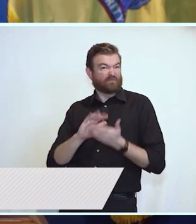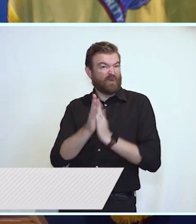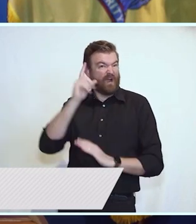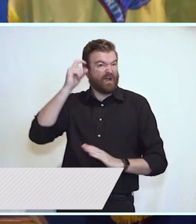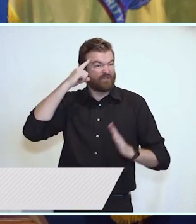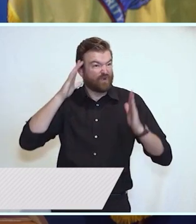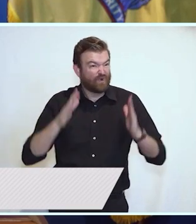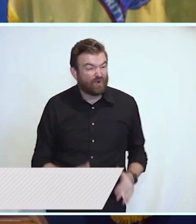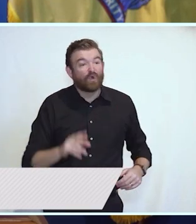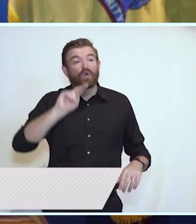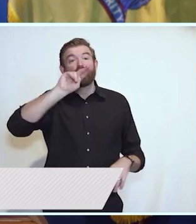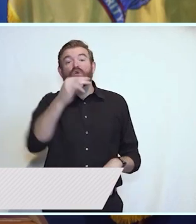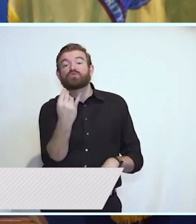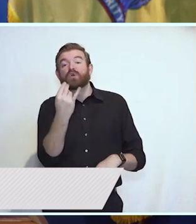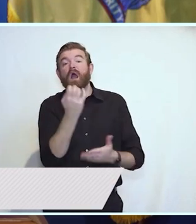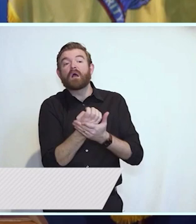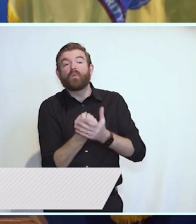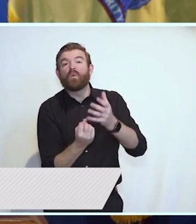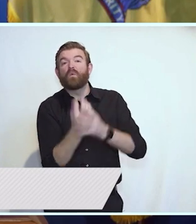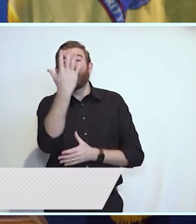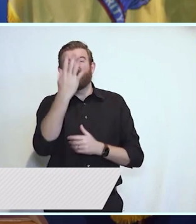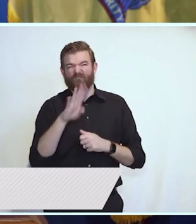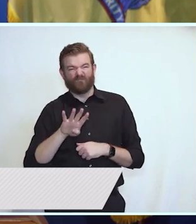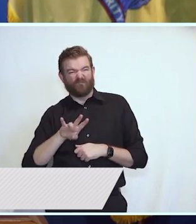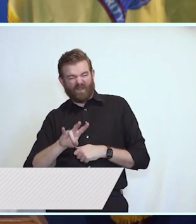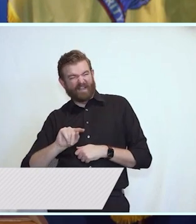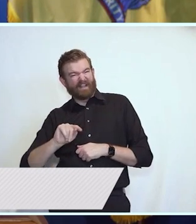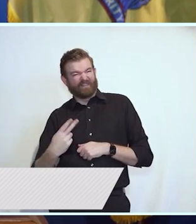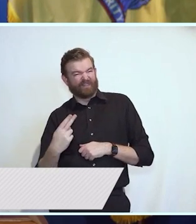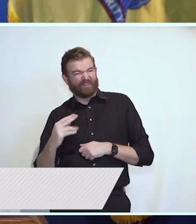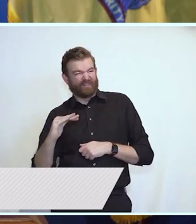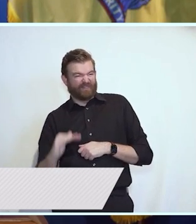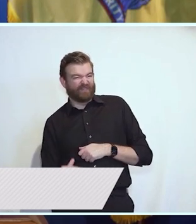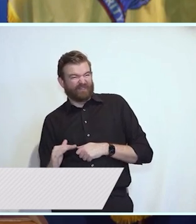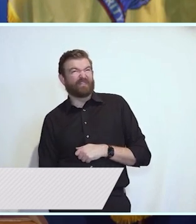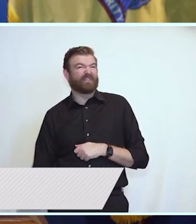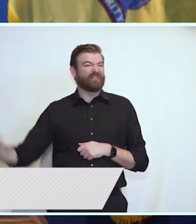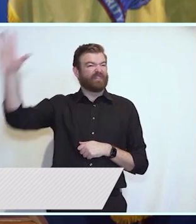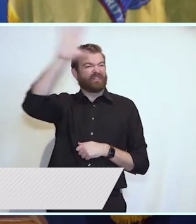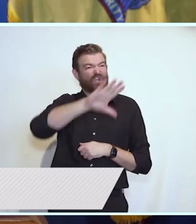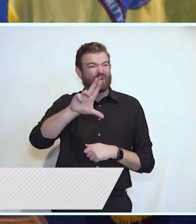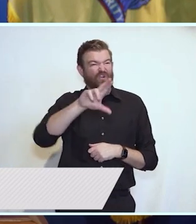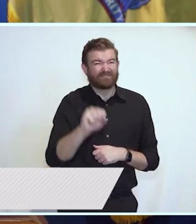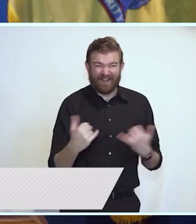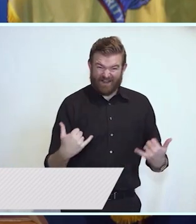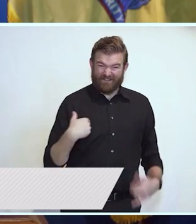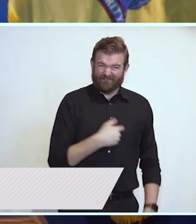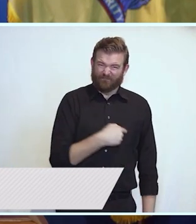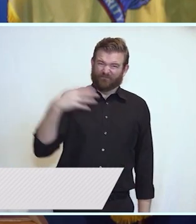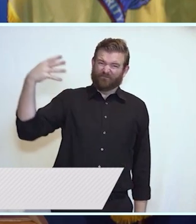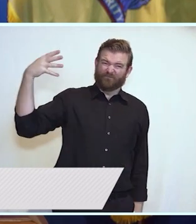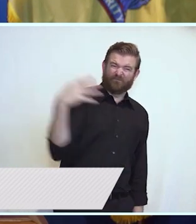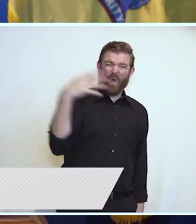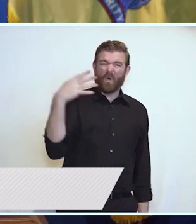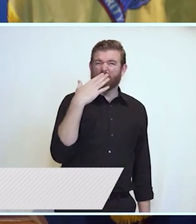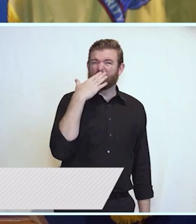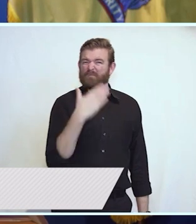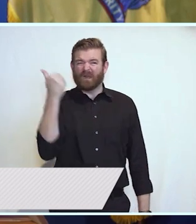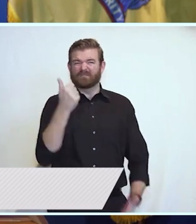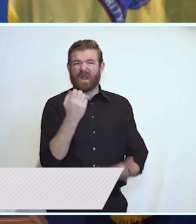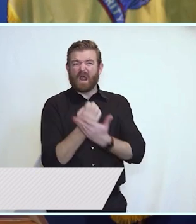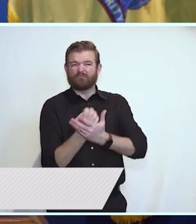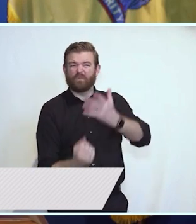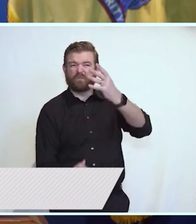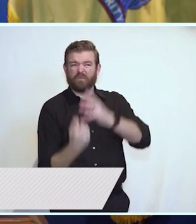47th among all American states. Today, we rank fourth. From